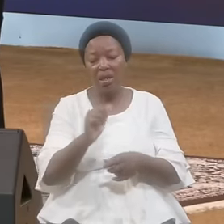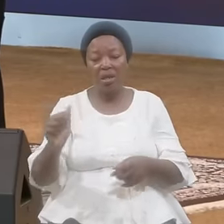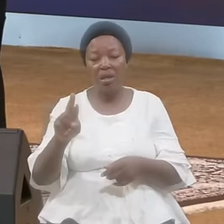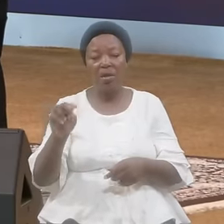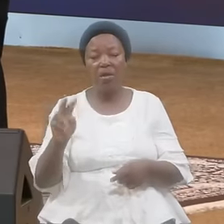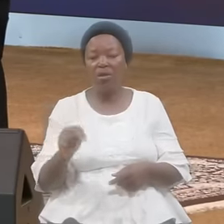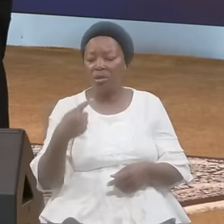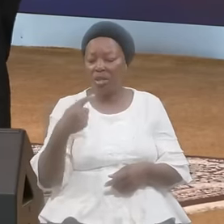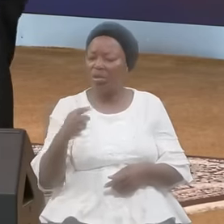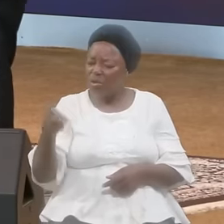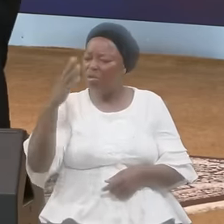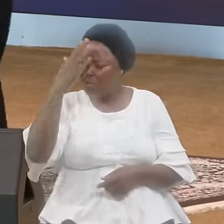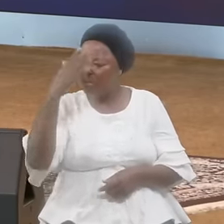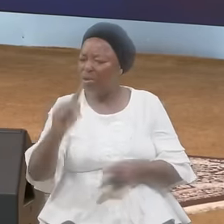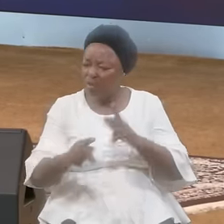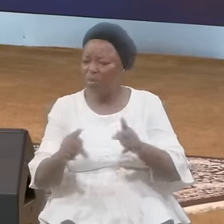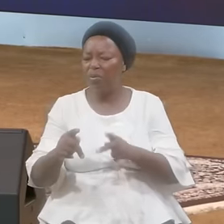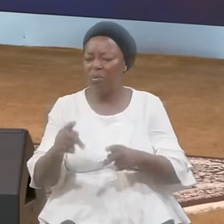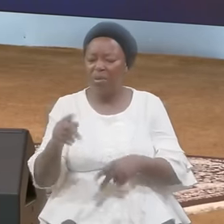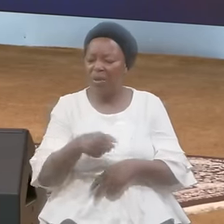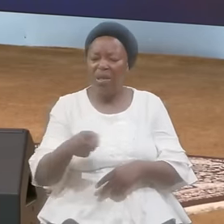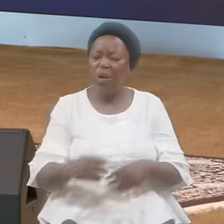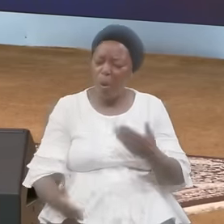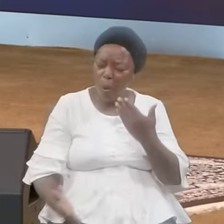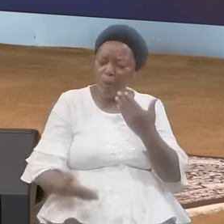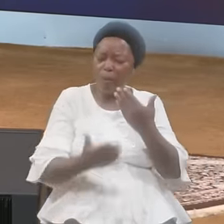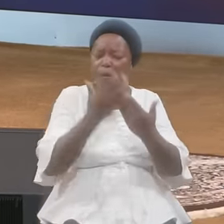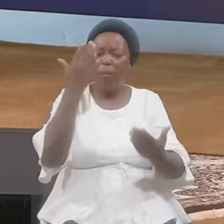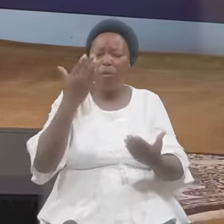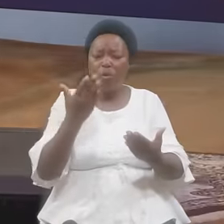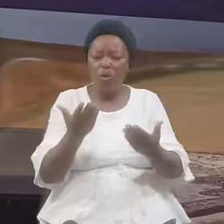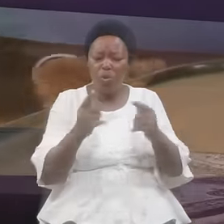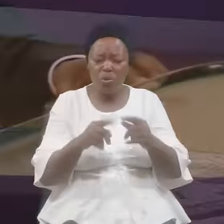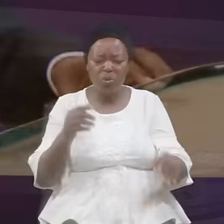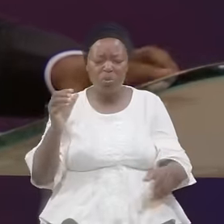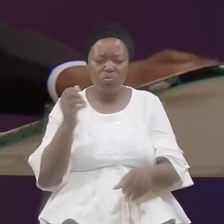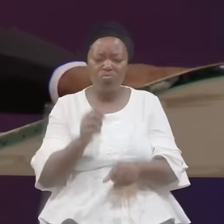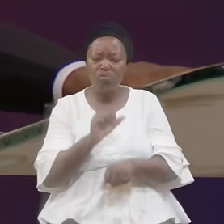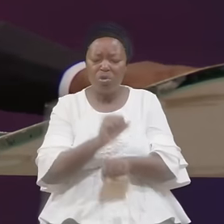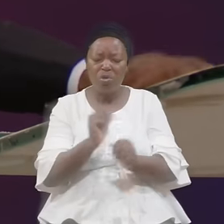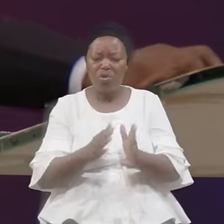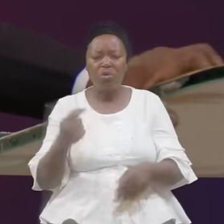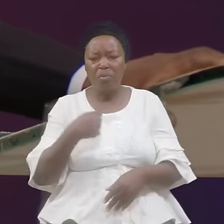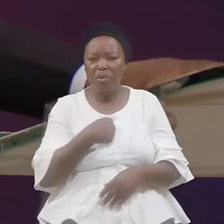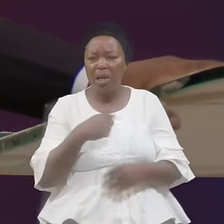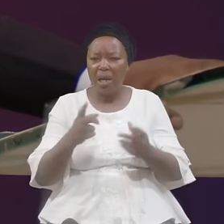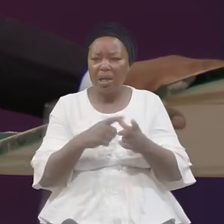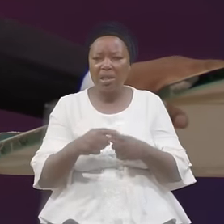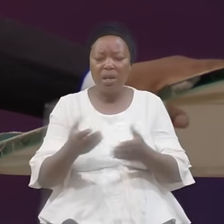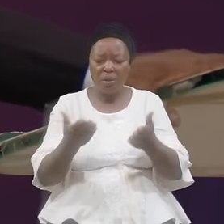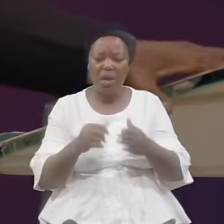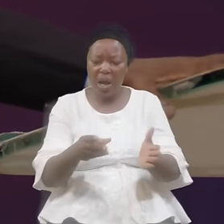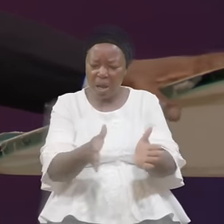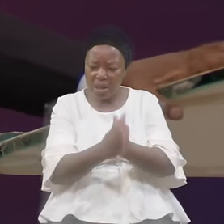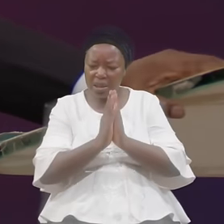The People They Be Almost Ready To Stone Me And They Were Demanding